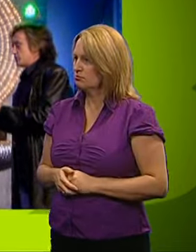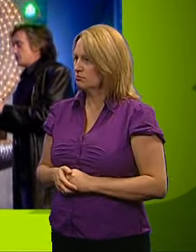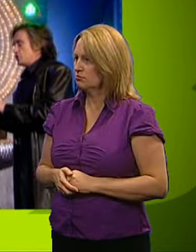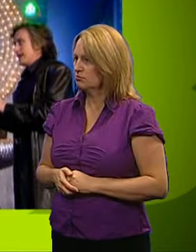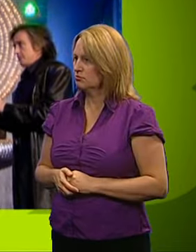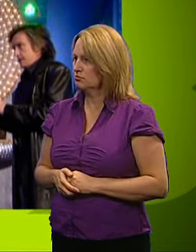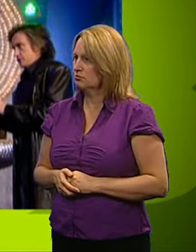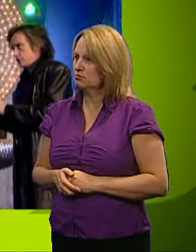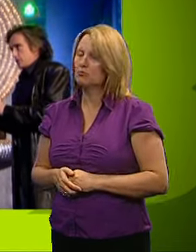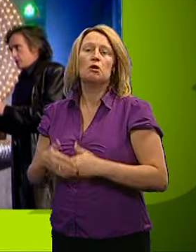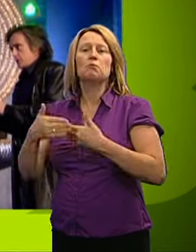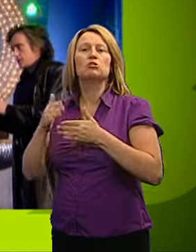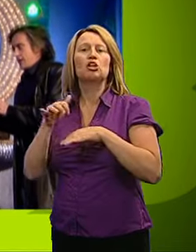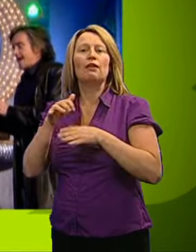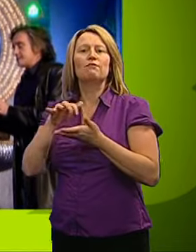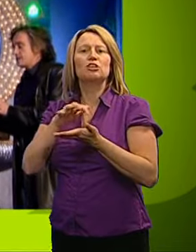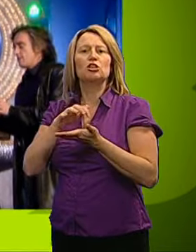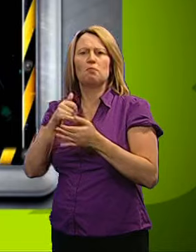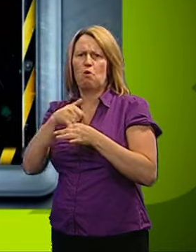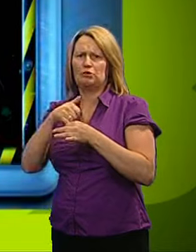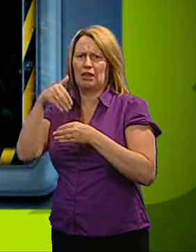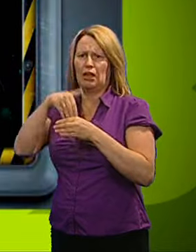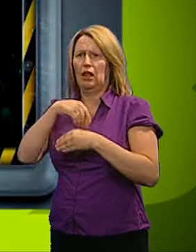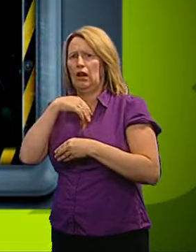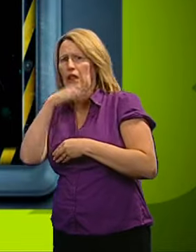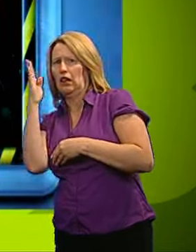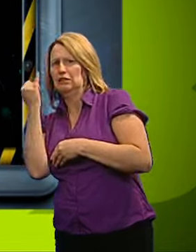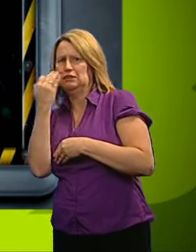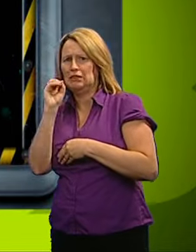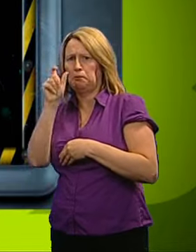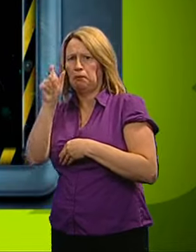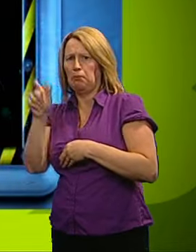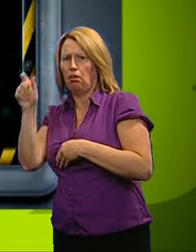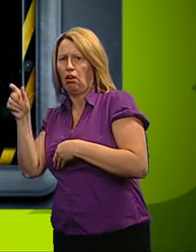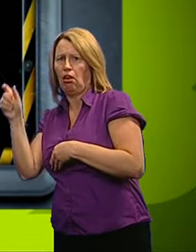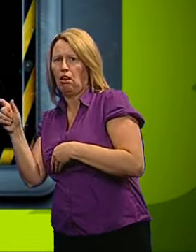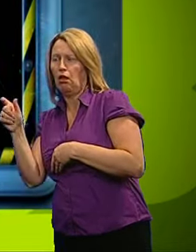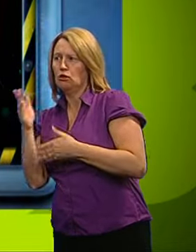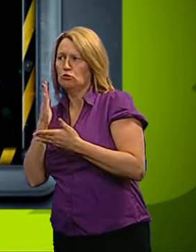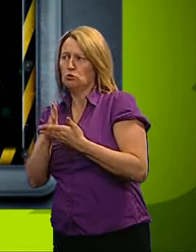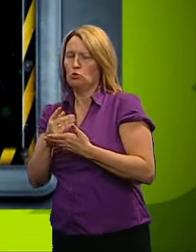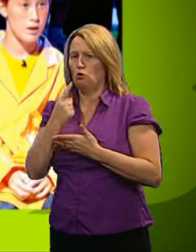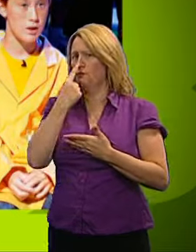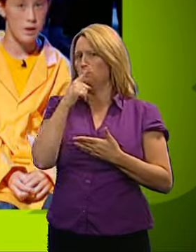box jellyfish has enough poison in it to kill 60 human beings.